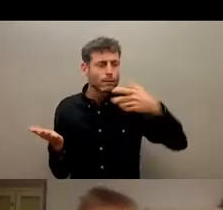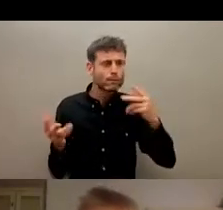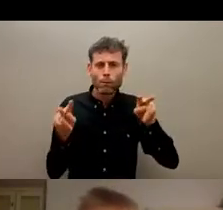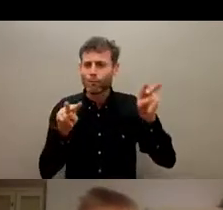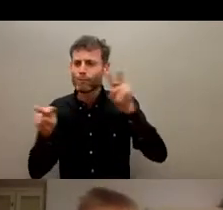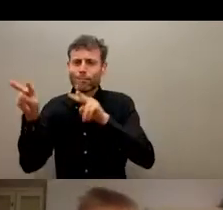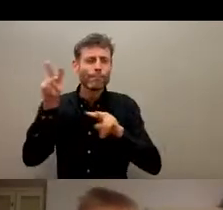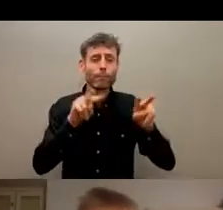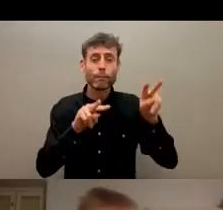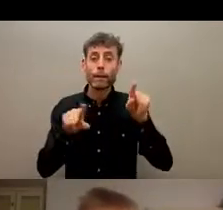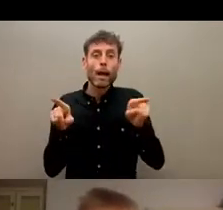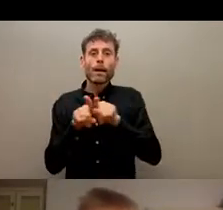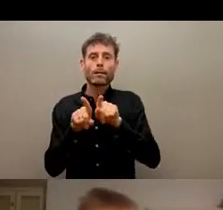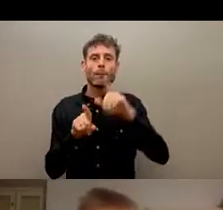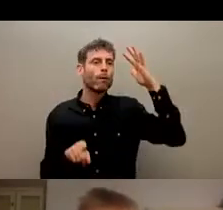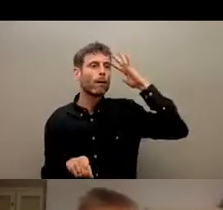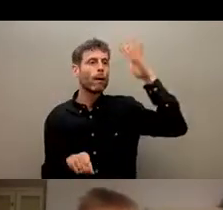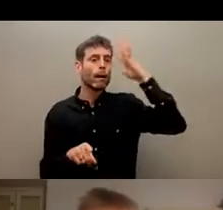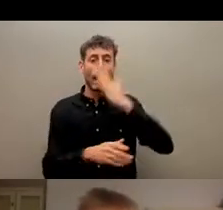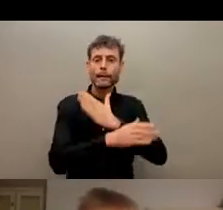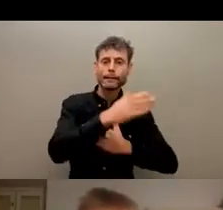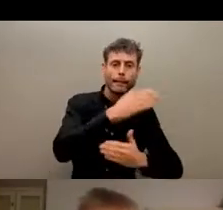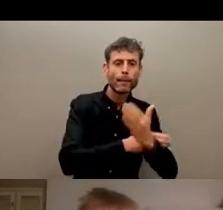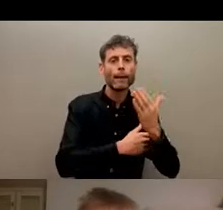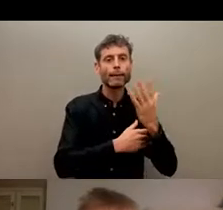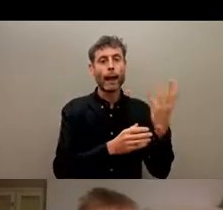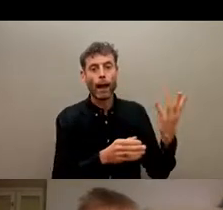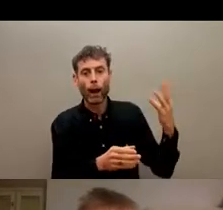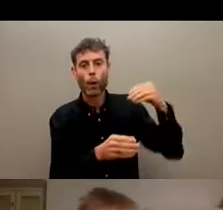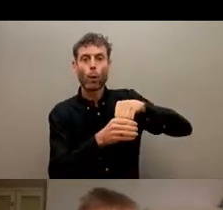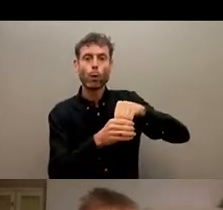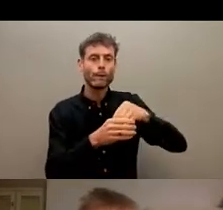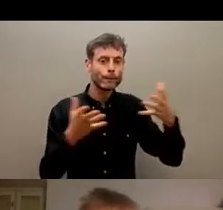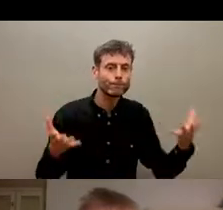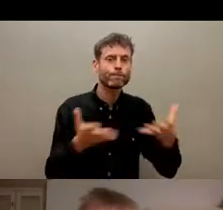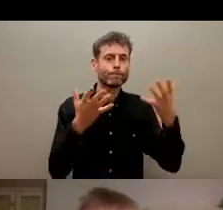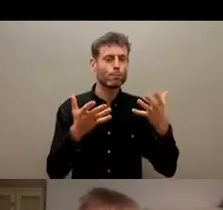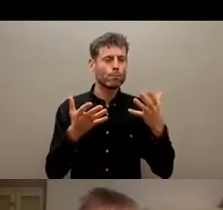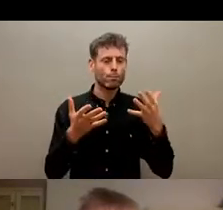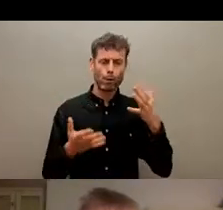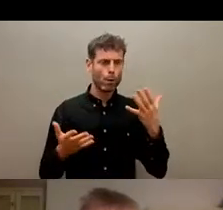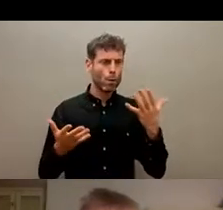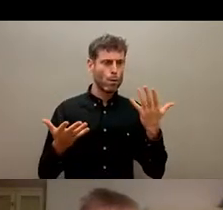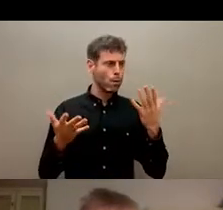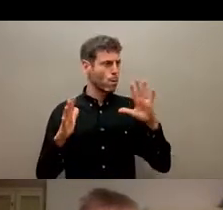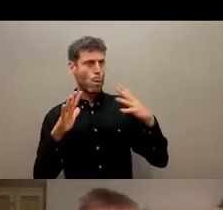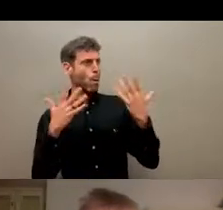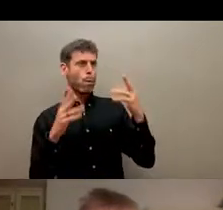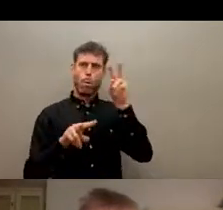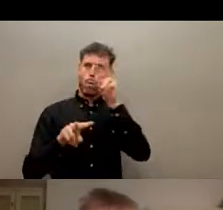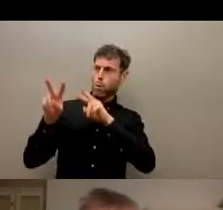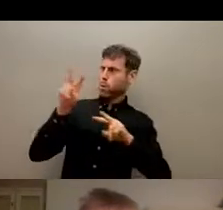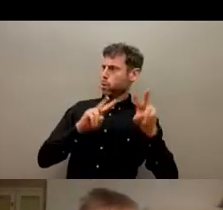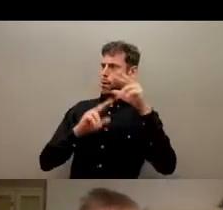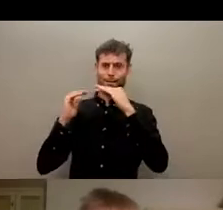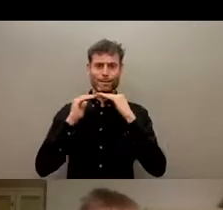inclusive development. There wasn't there I mean, there are lots of different organizations that support the ID, but we